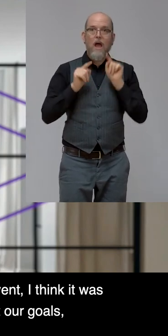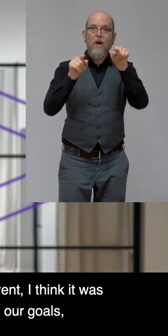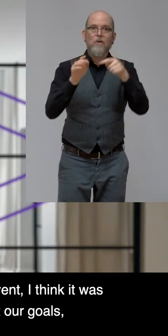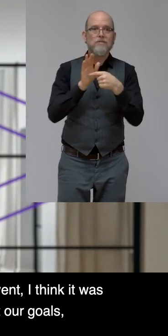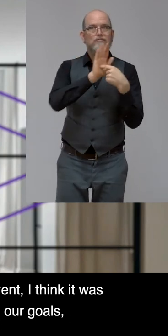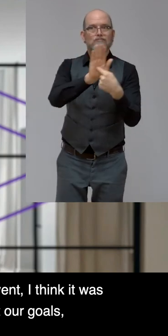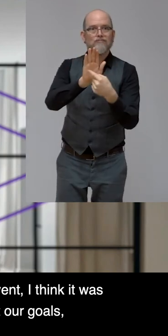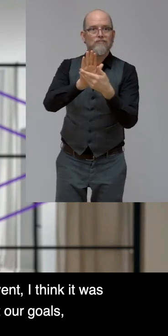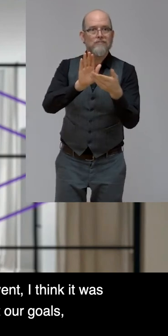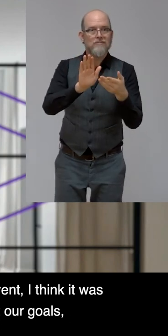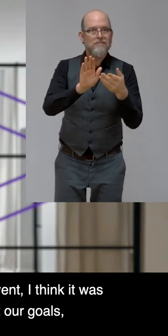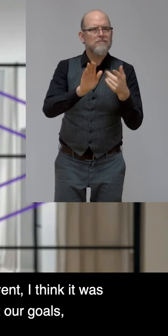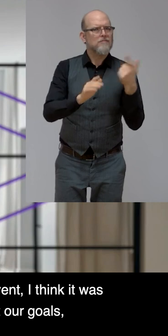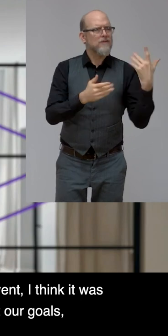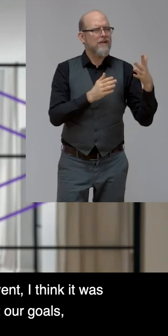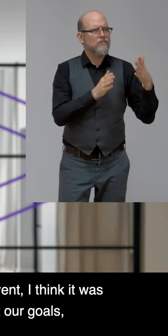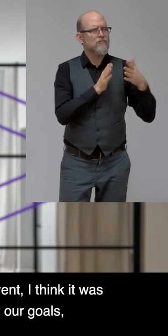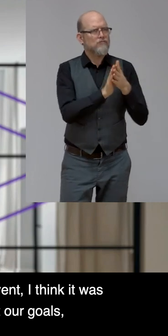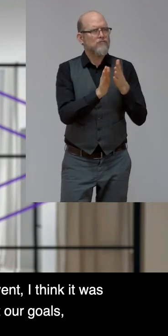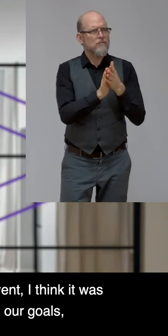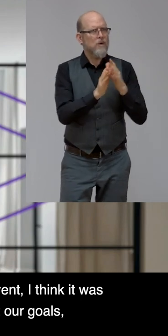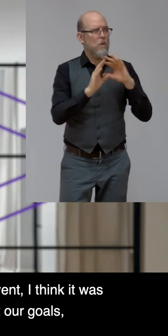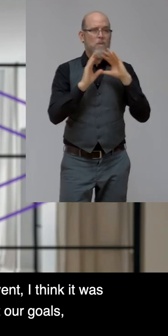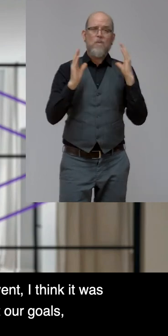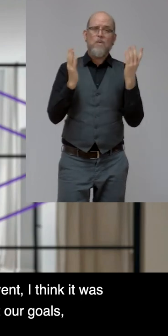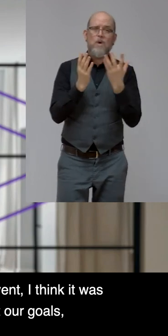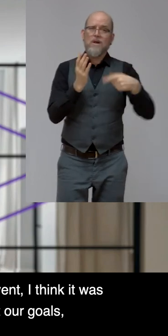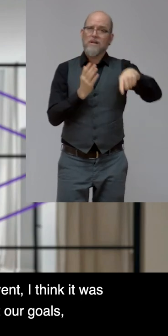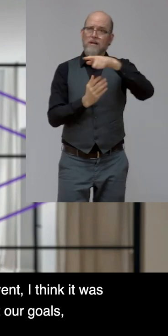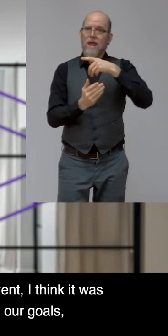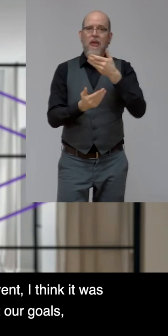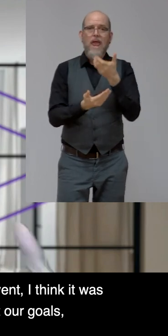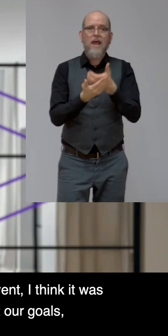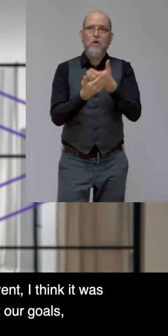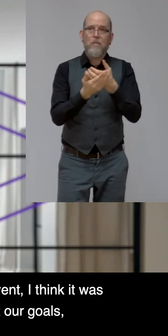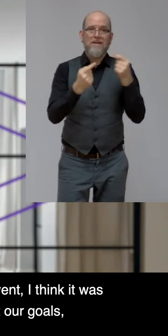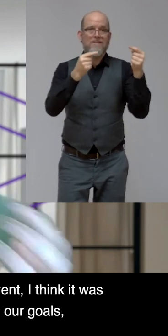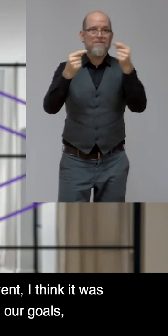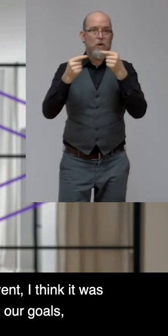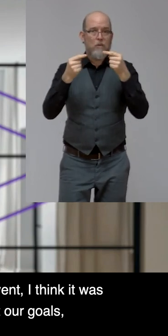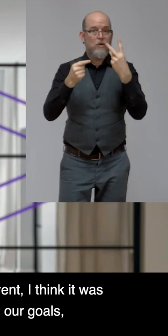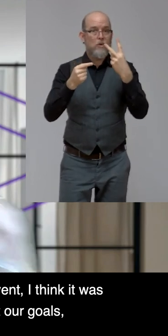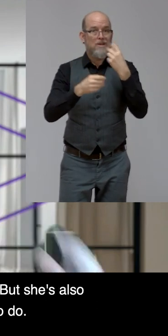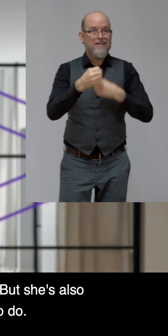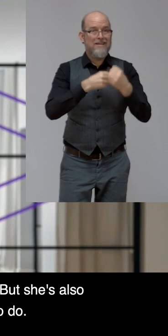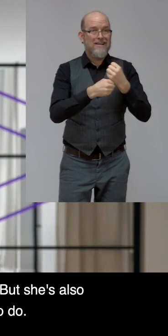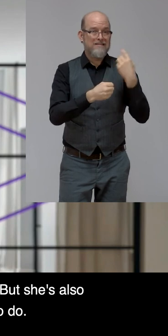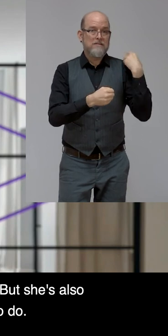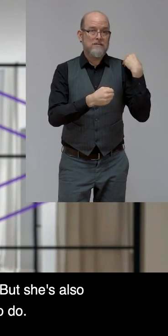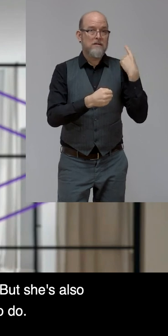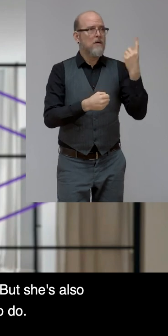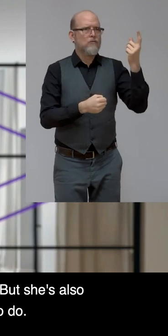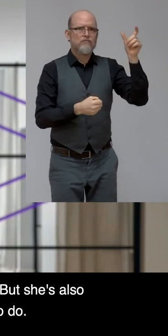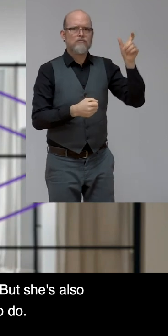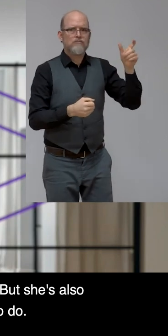in the World Economic Forum event. I think it was maybe one or two years ago. Right. She was talking about our goals, our action plan,